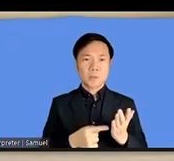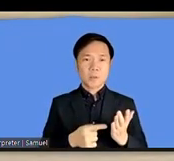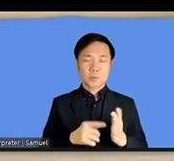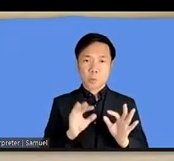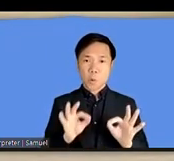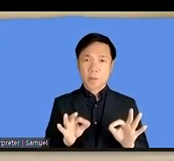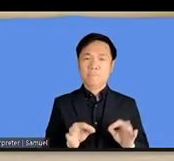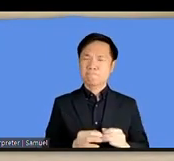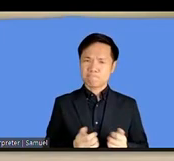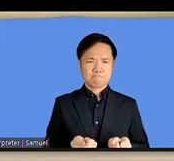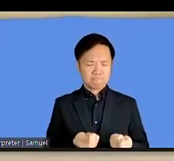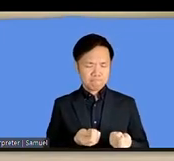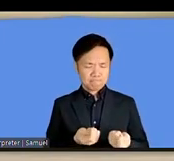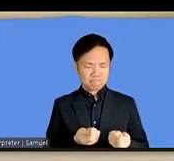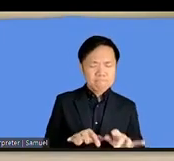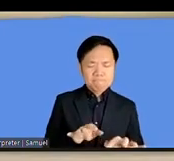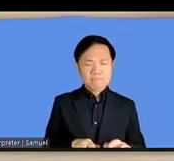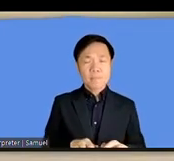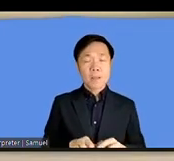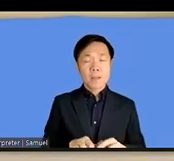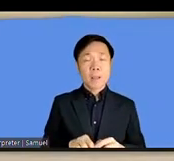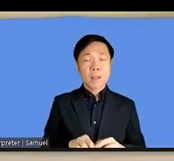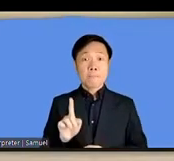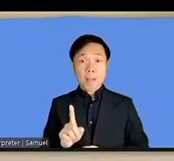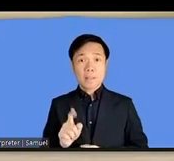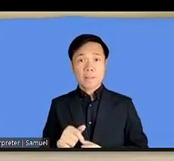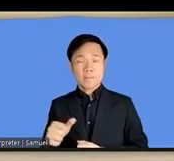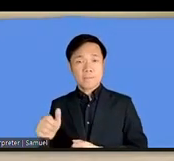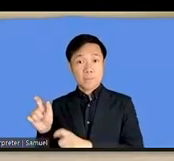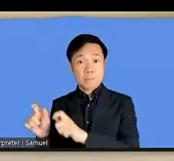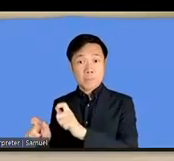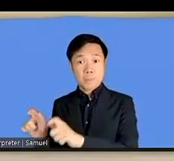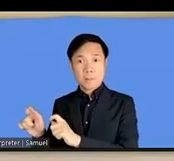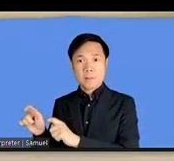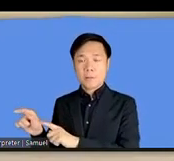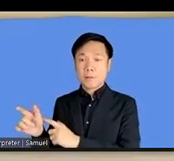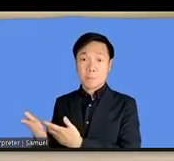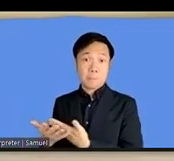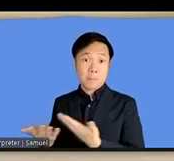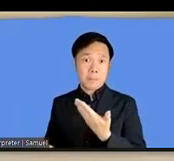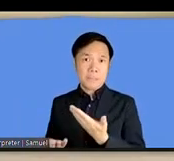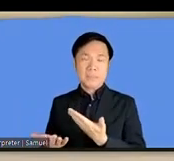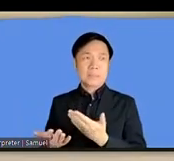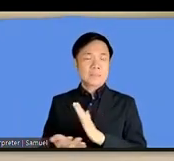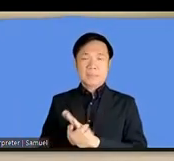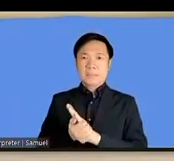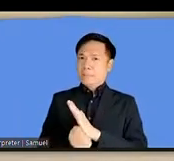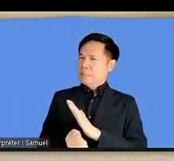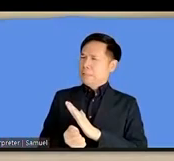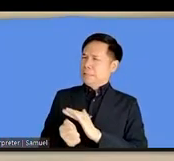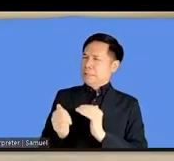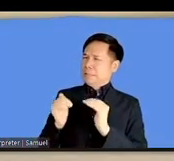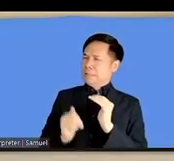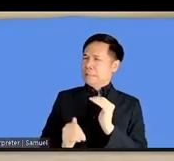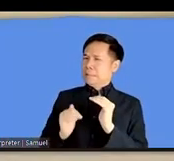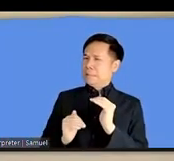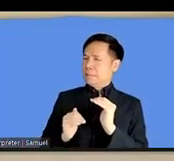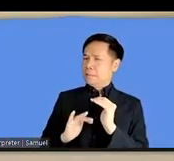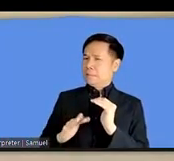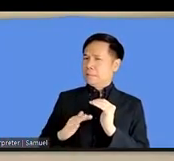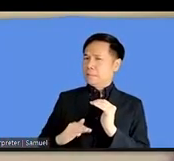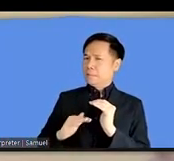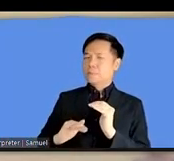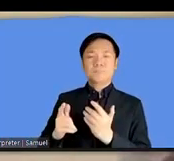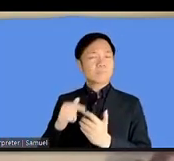but for a user who who was a basic level user of the accessible technology this interactive program